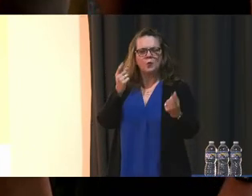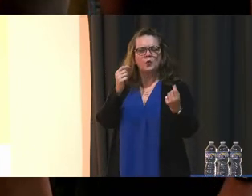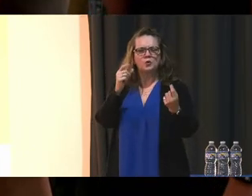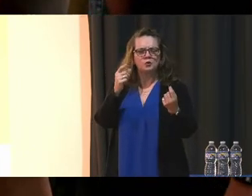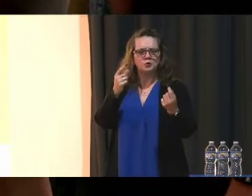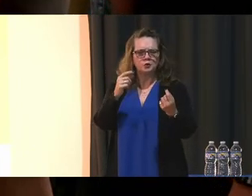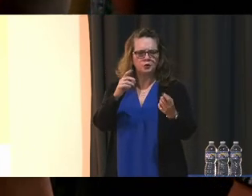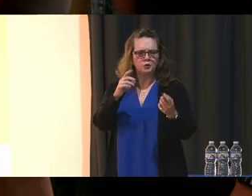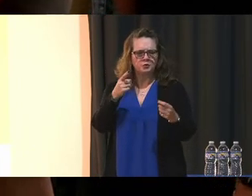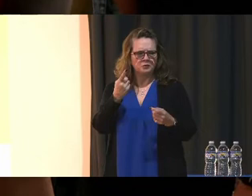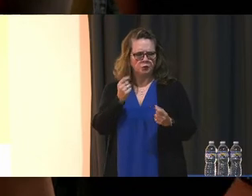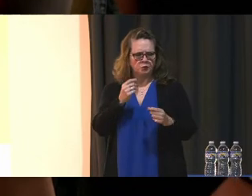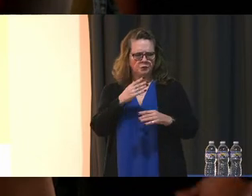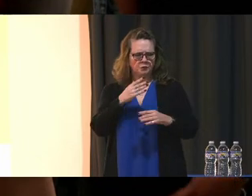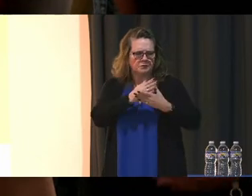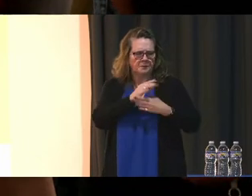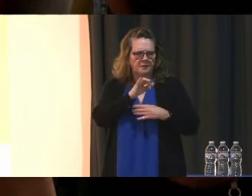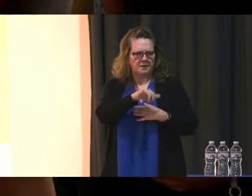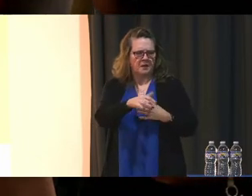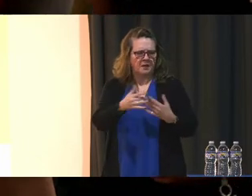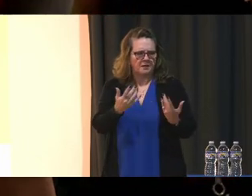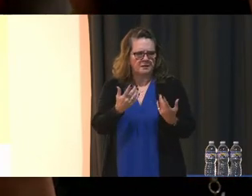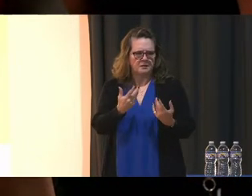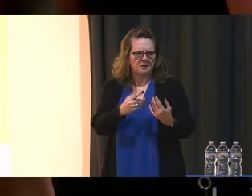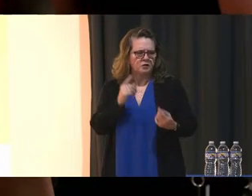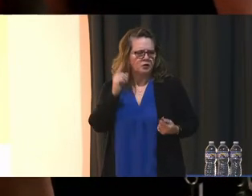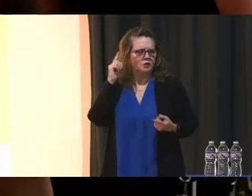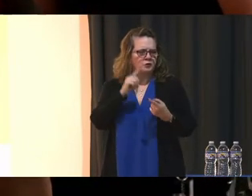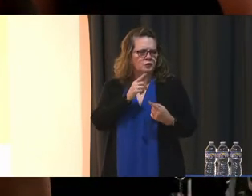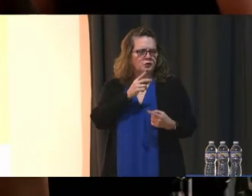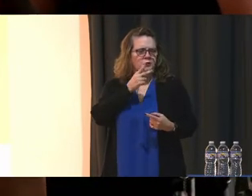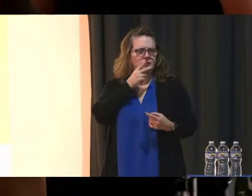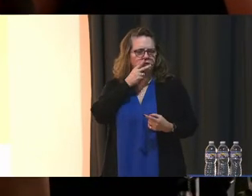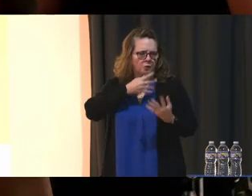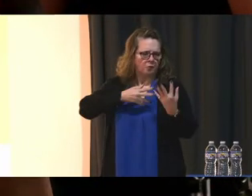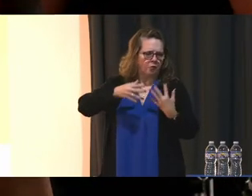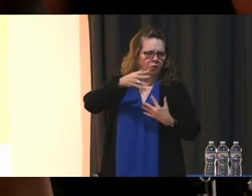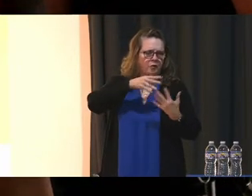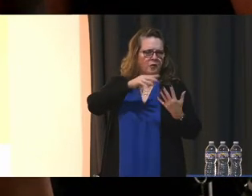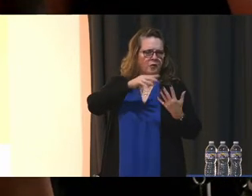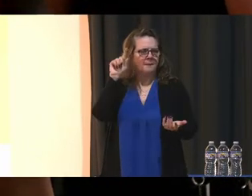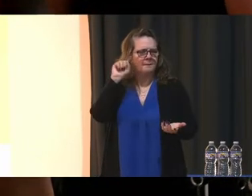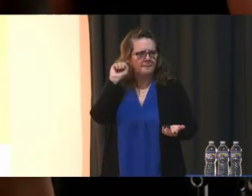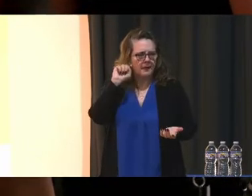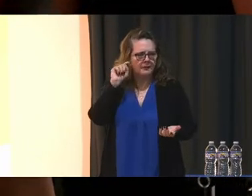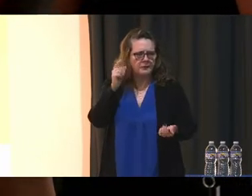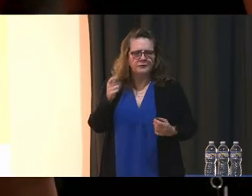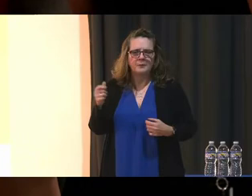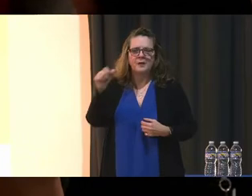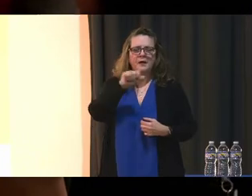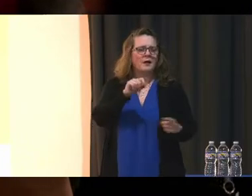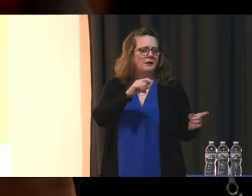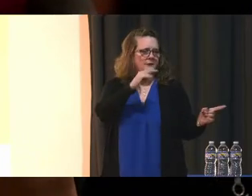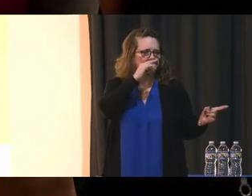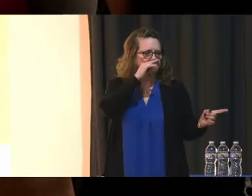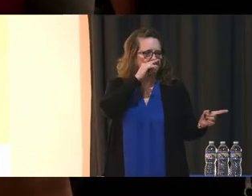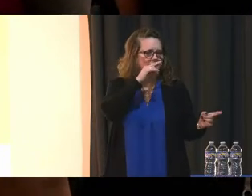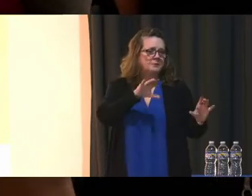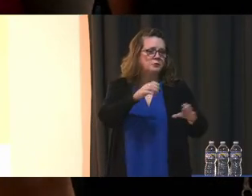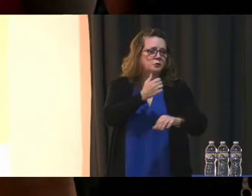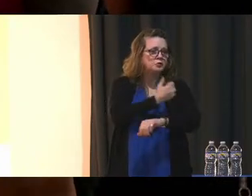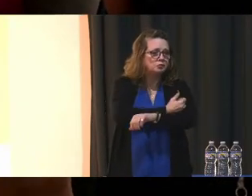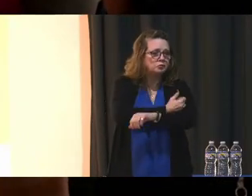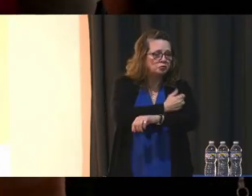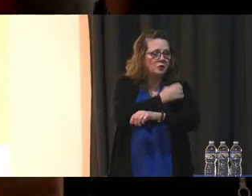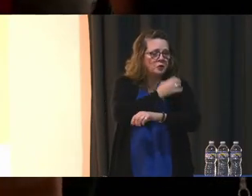what can be done to like reduce the smoke smell that are in the bathrooms From other teenagers who are probably doing drugs or